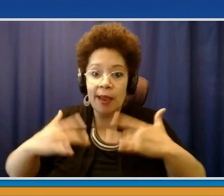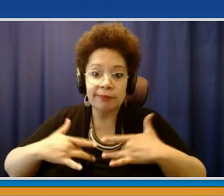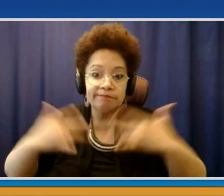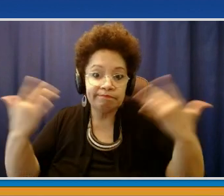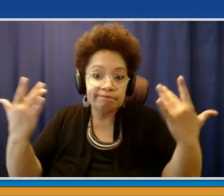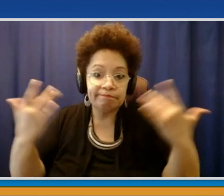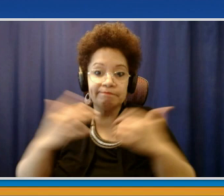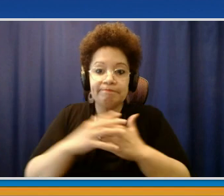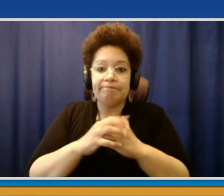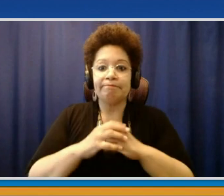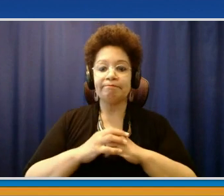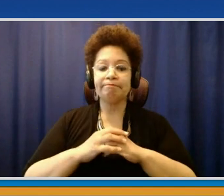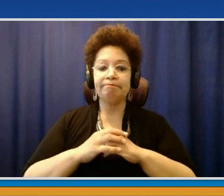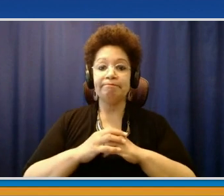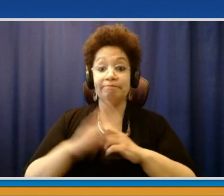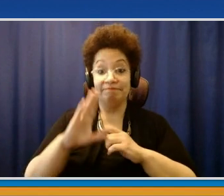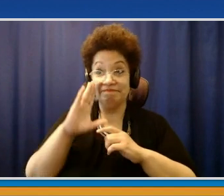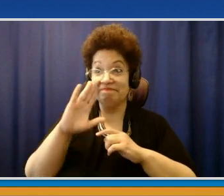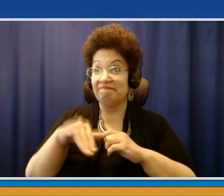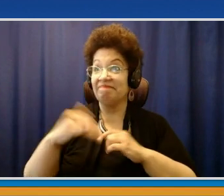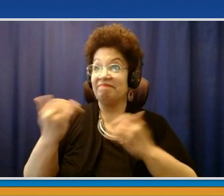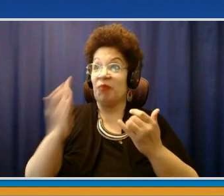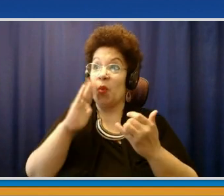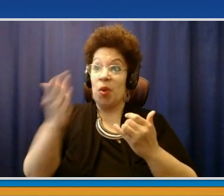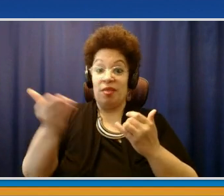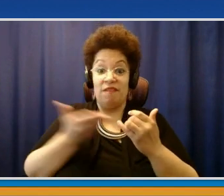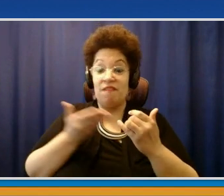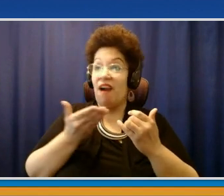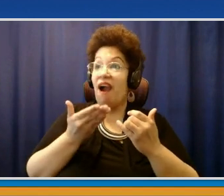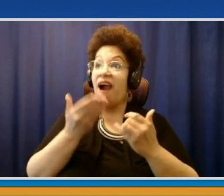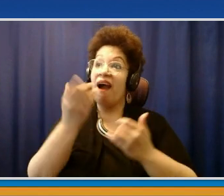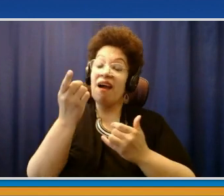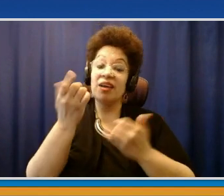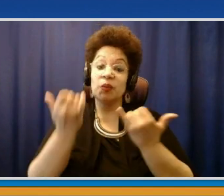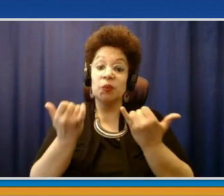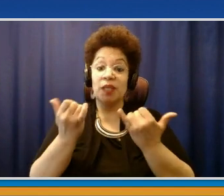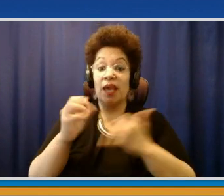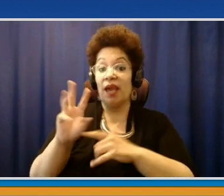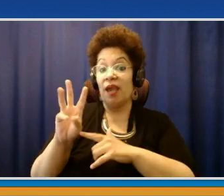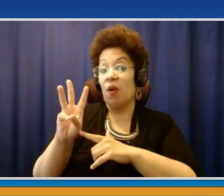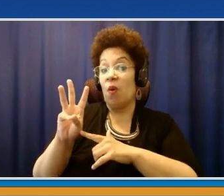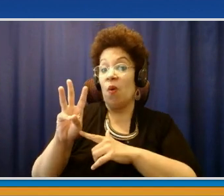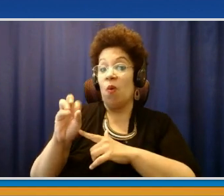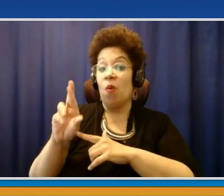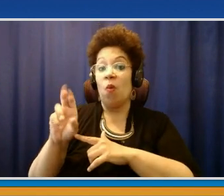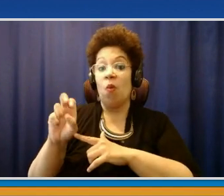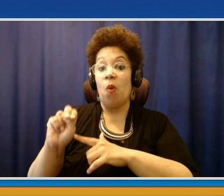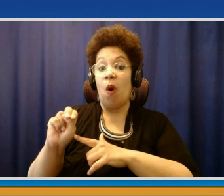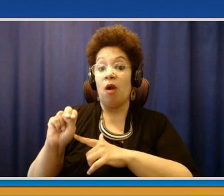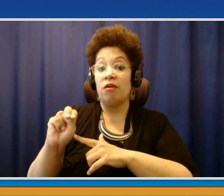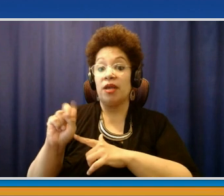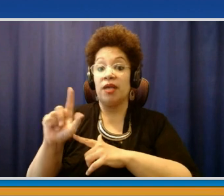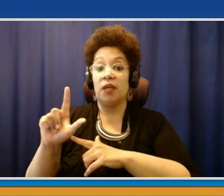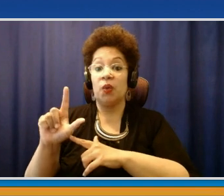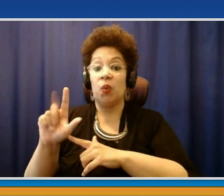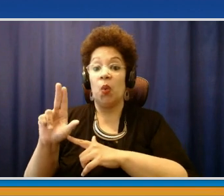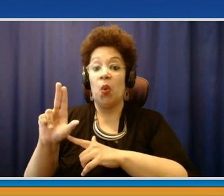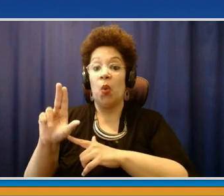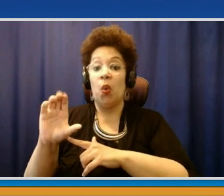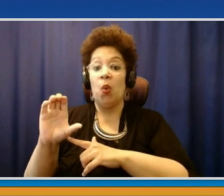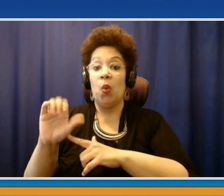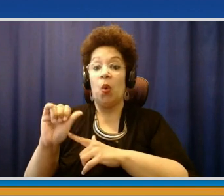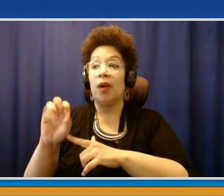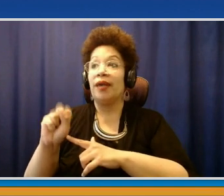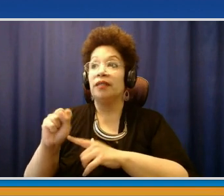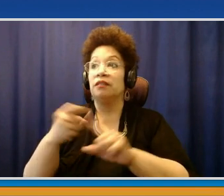supervisors to join us here to talk a little bit about what's happening in their community, about COVID, or any other related situation. There are 45 municipalities in